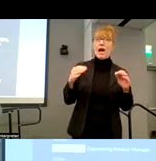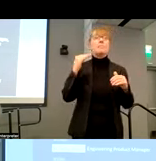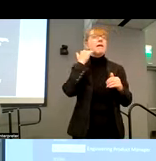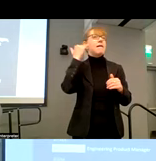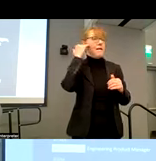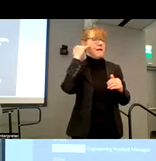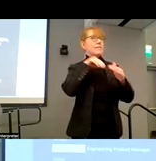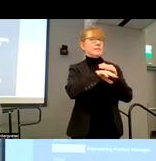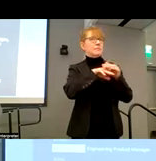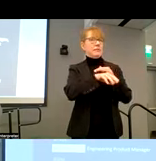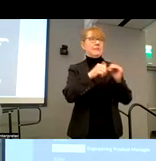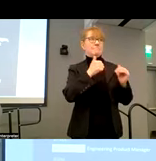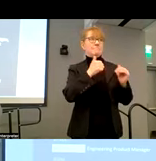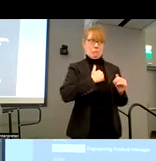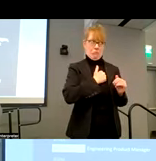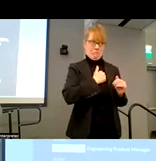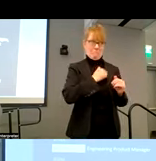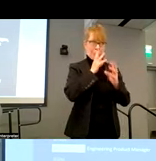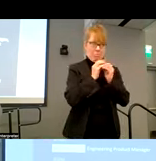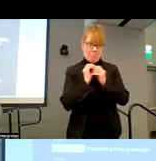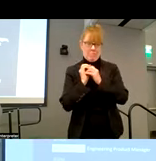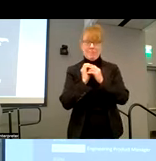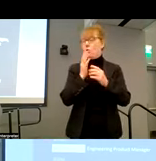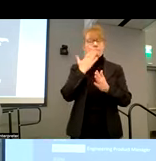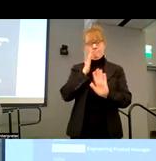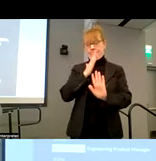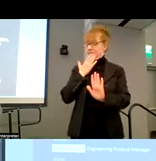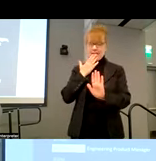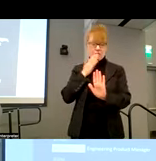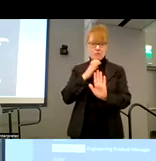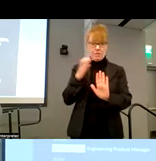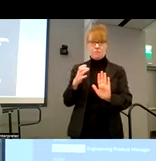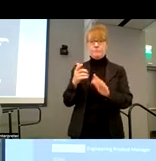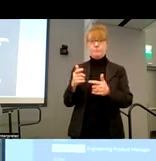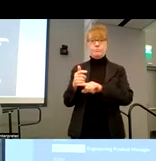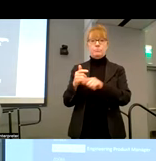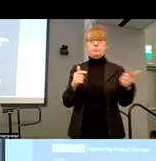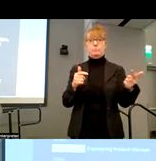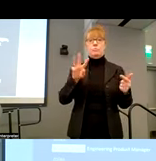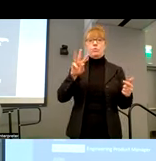at Zoom. Sorry. Okay. No, thank you so much. And next we'll go to, um, Willette, please.